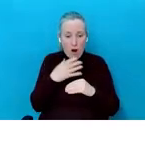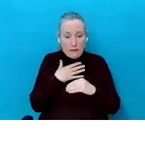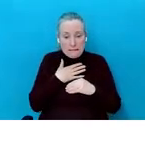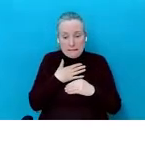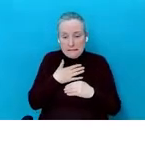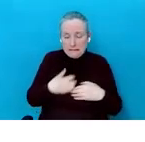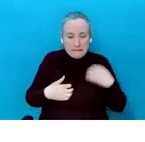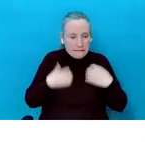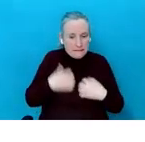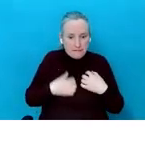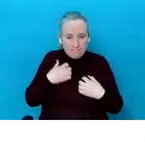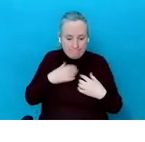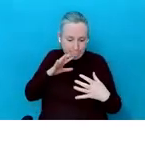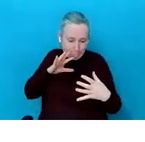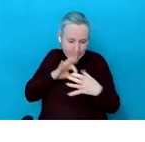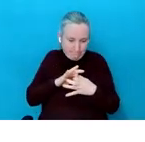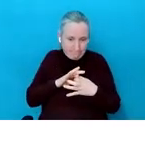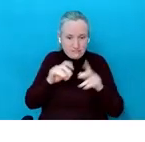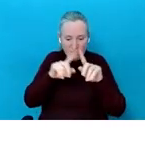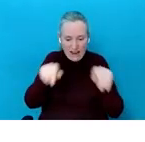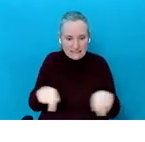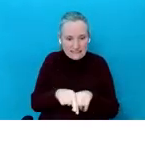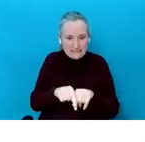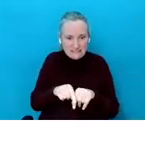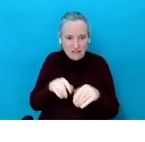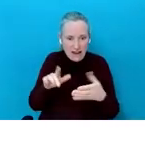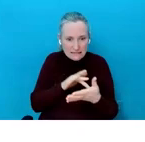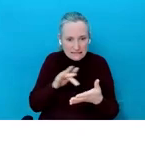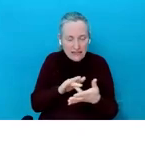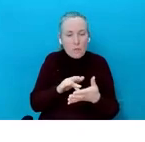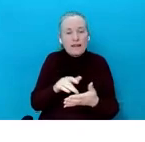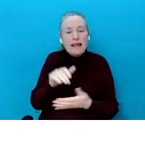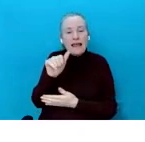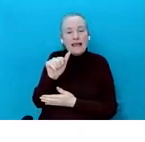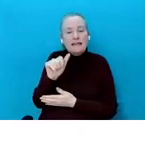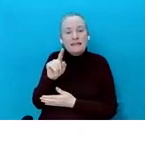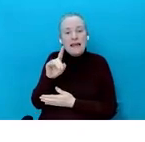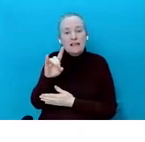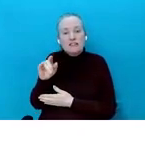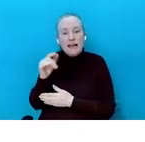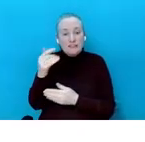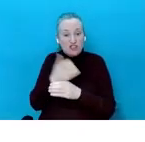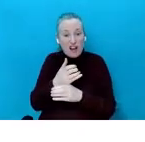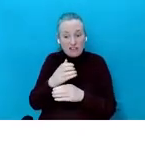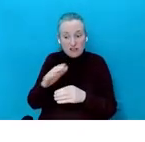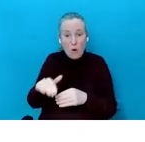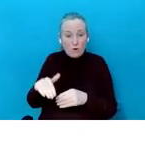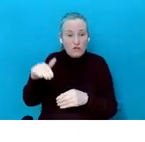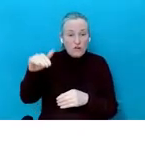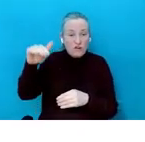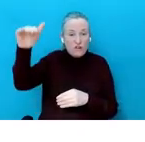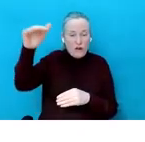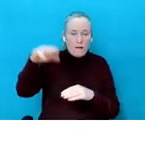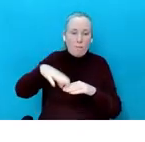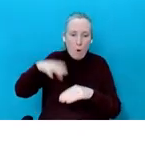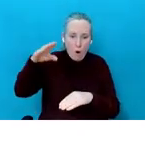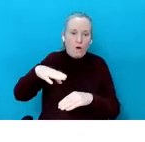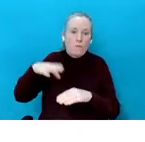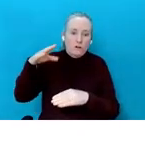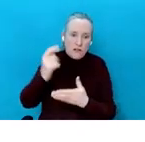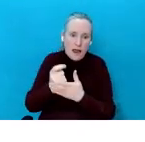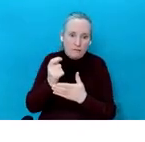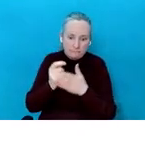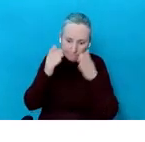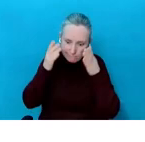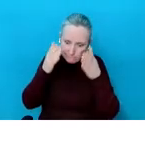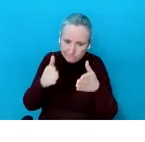a device. And with ADHD, as a child gets older, they will spend more time on the device. So it's not that,